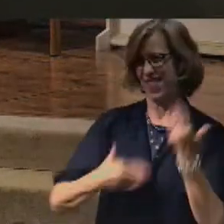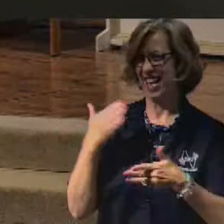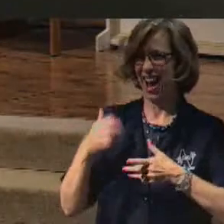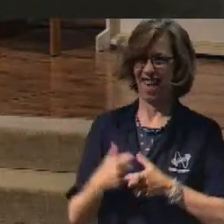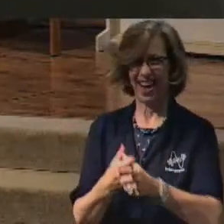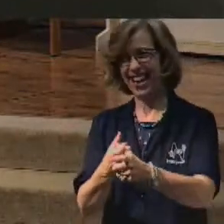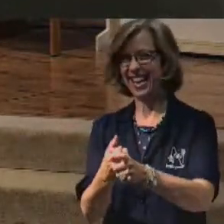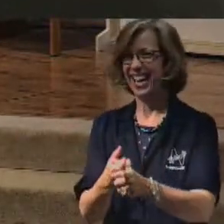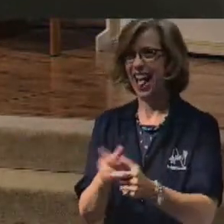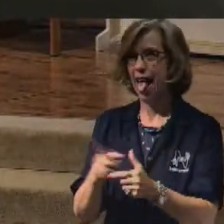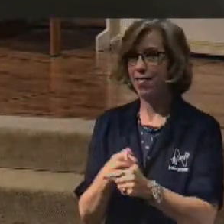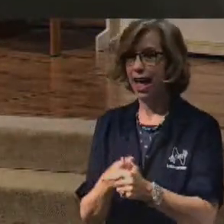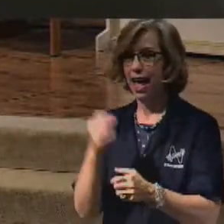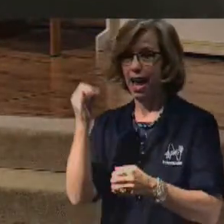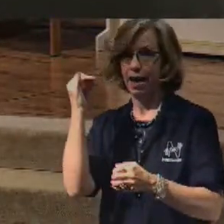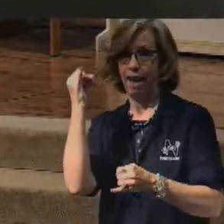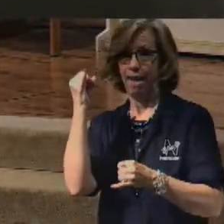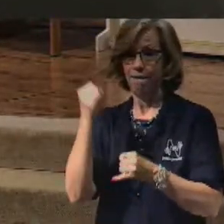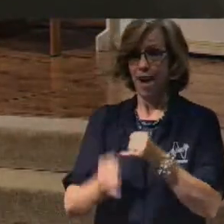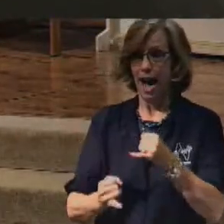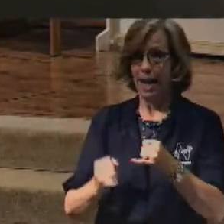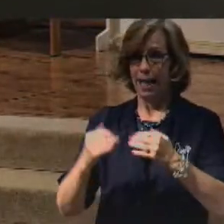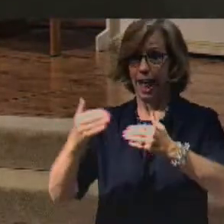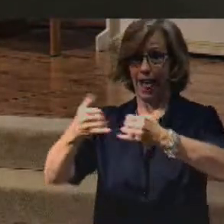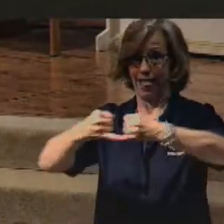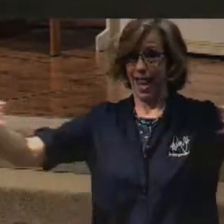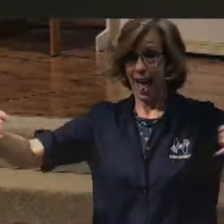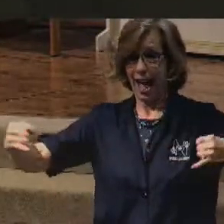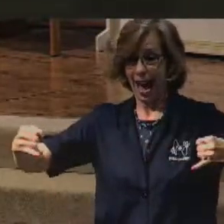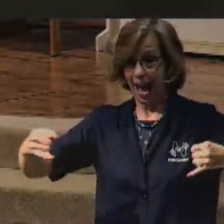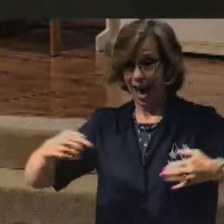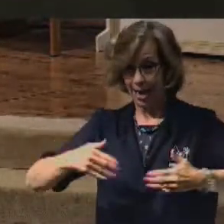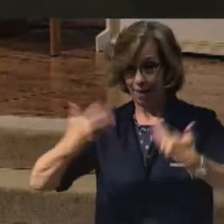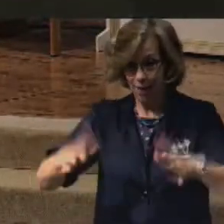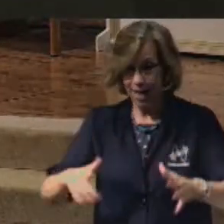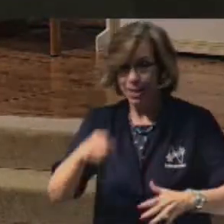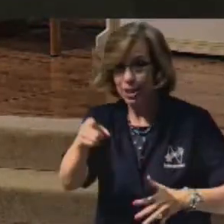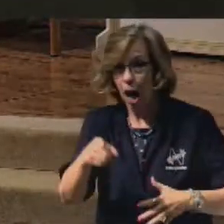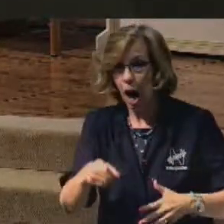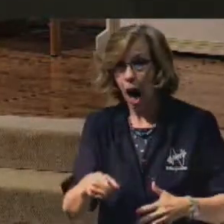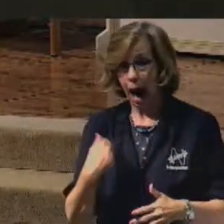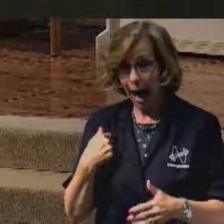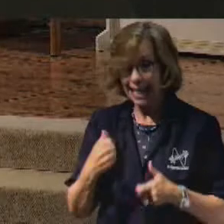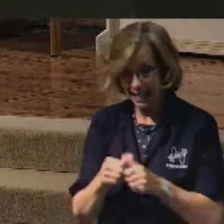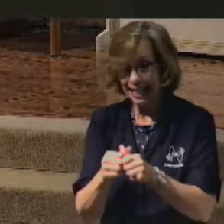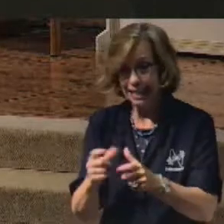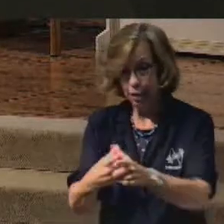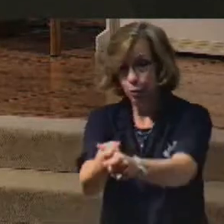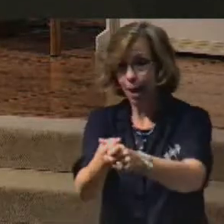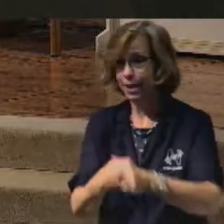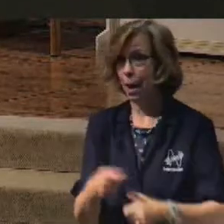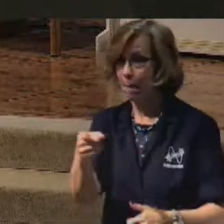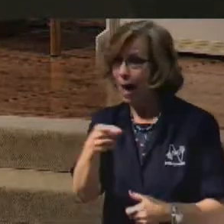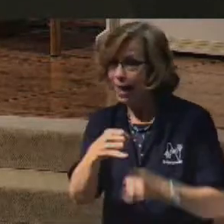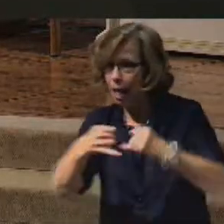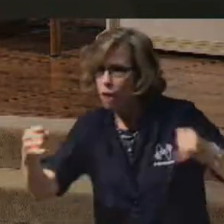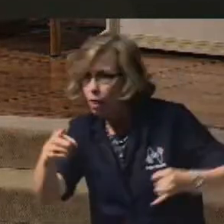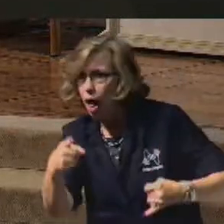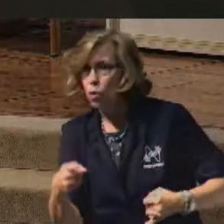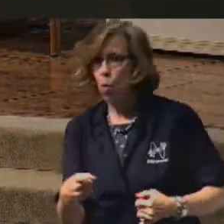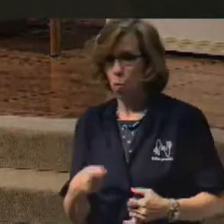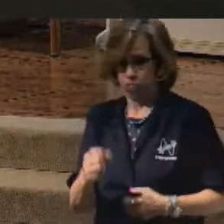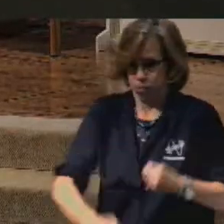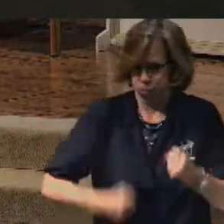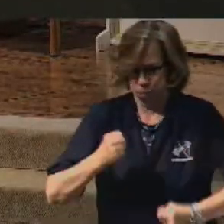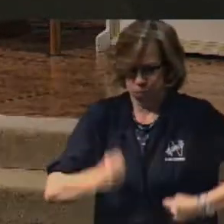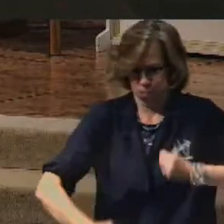And here comes the finish line. I think, wow, I could go a little bit longer. It's okay. But there was the finish line. And boy, I kicked